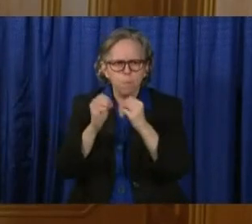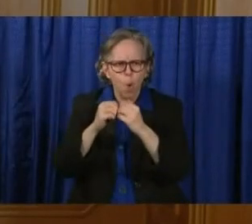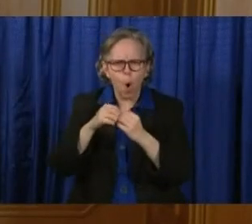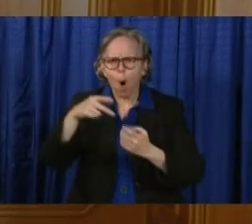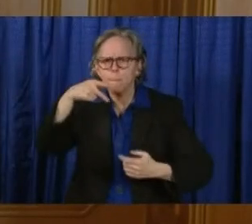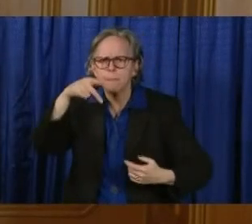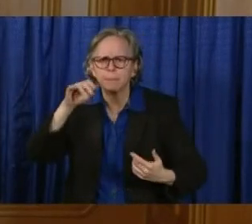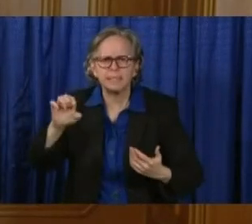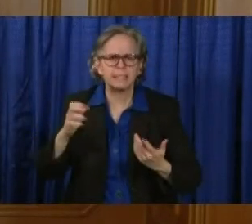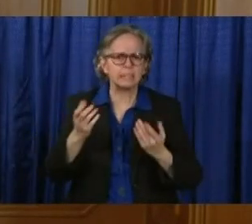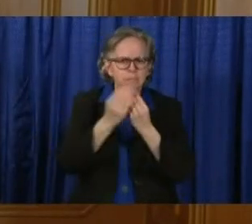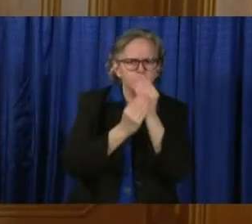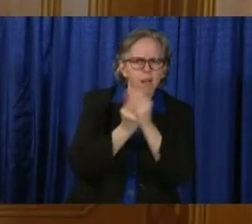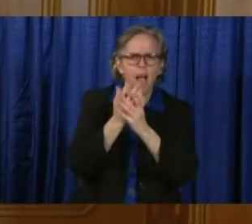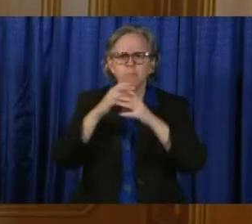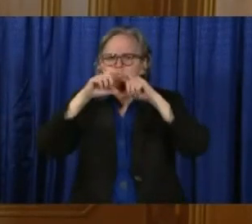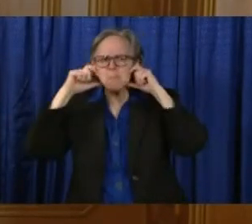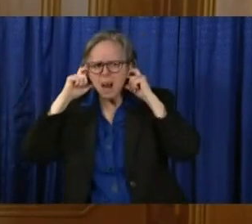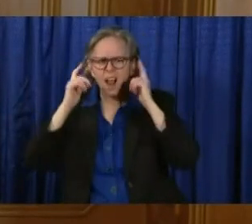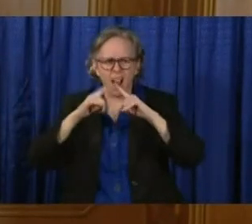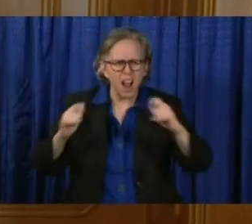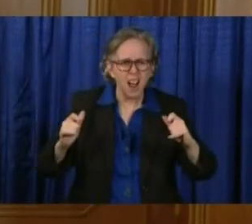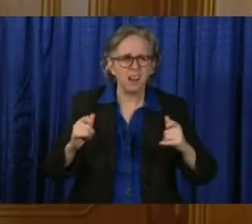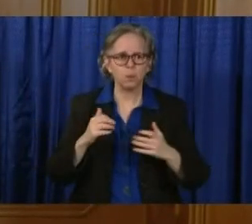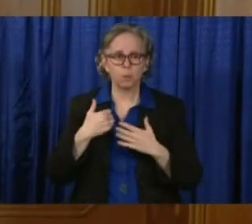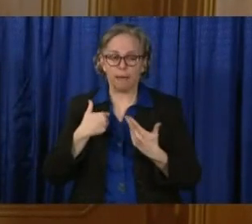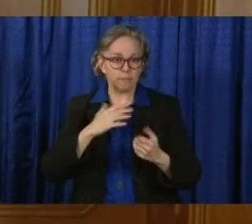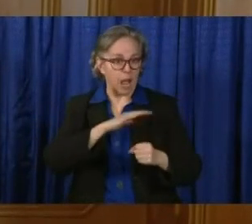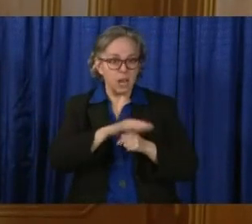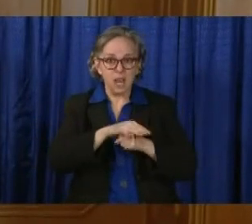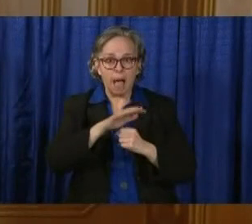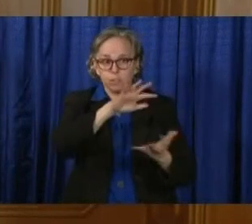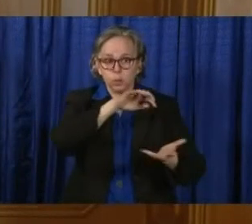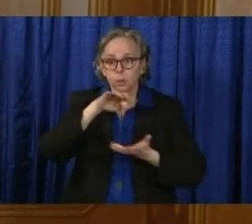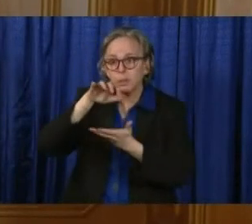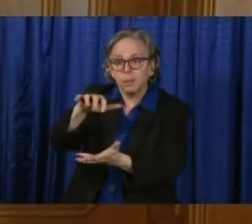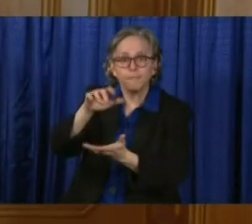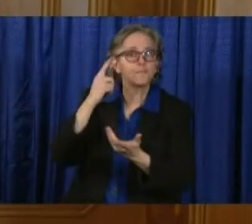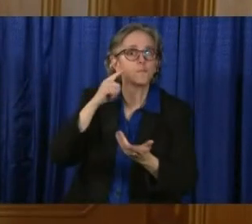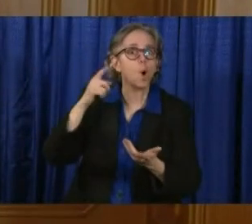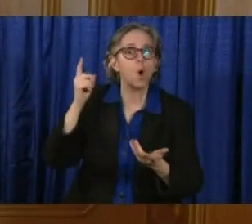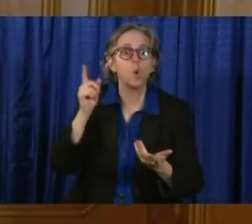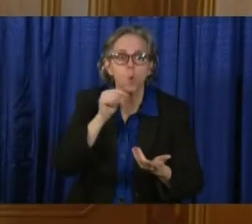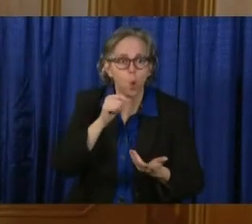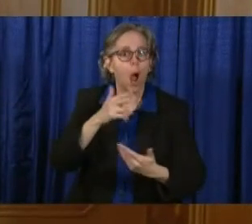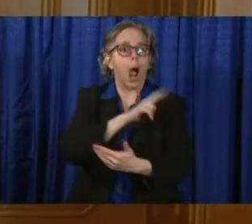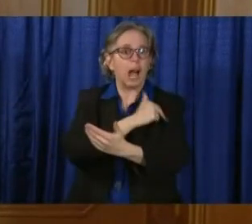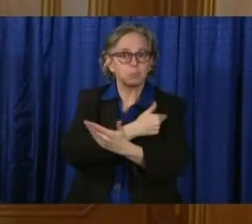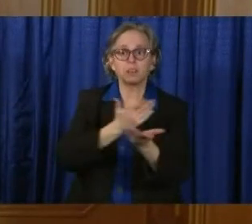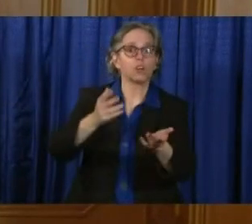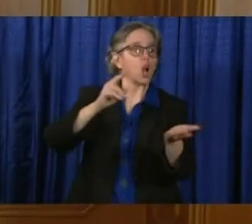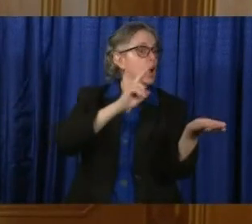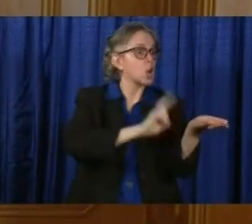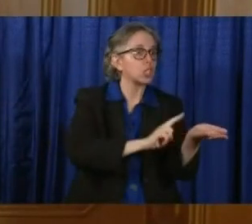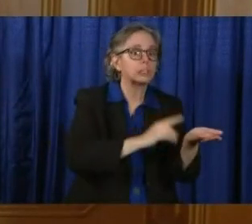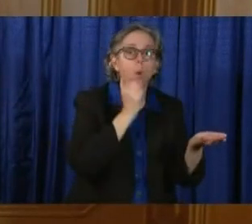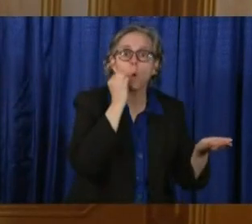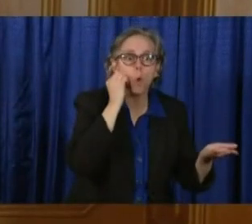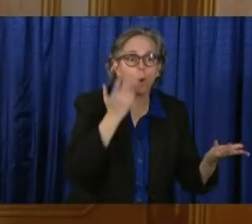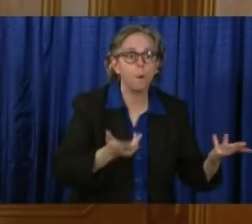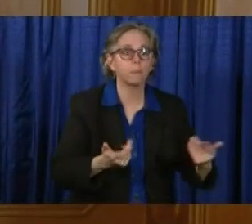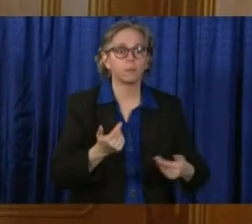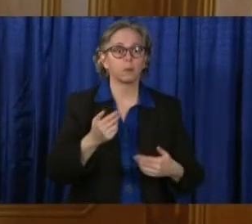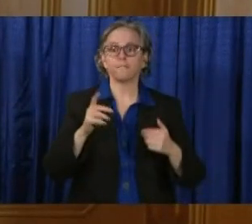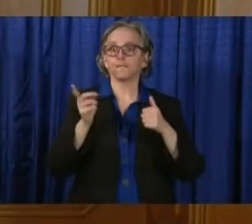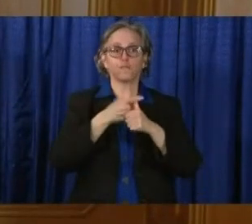gear in, make sure there is enough of it for our hospital personnel as well as our nursing home personnel, first responders.